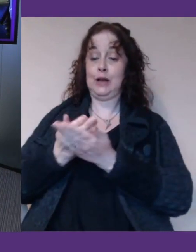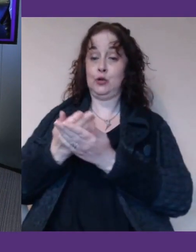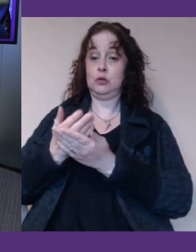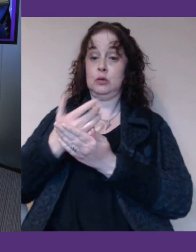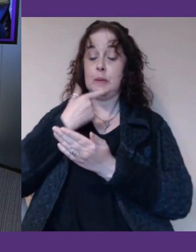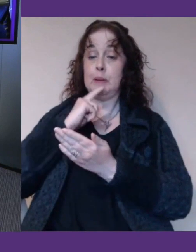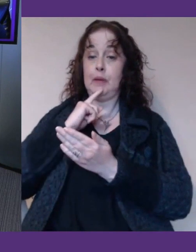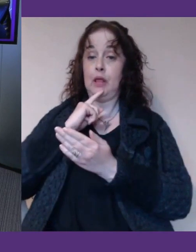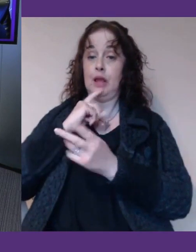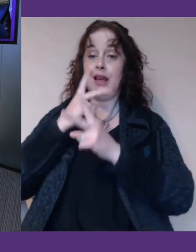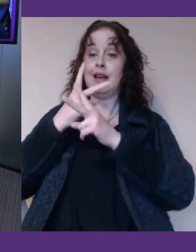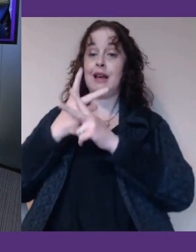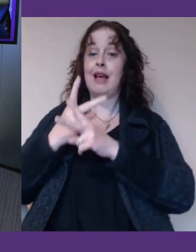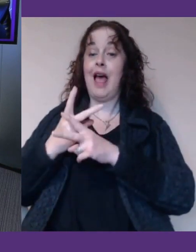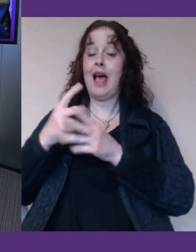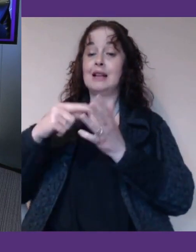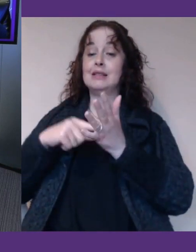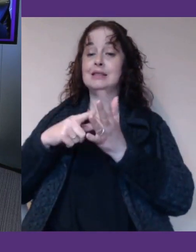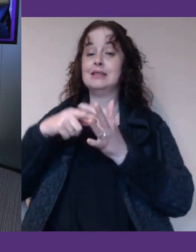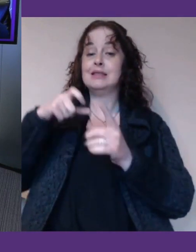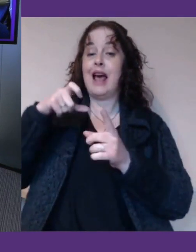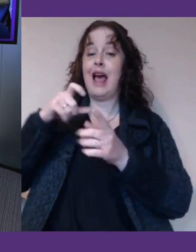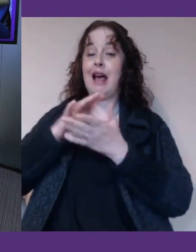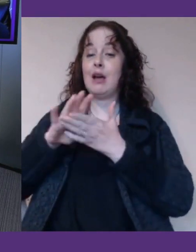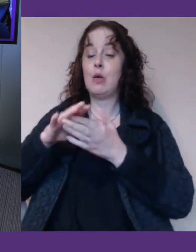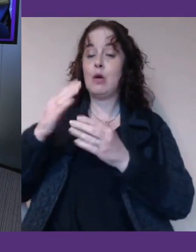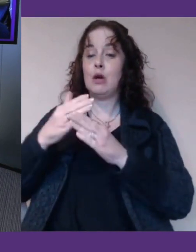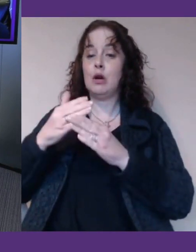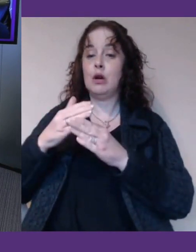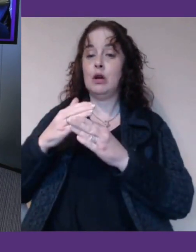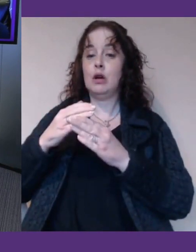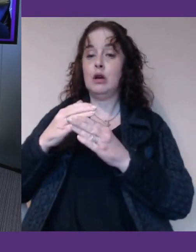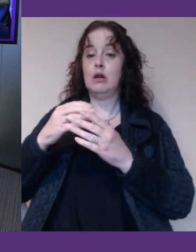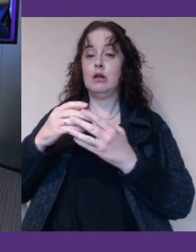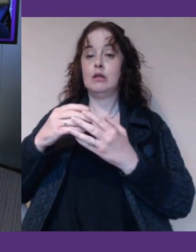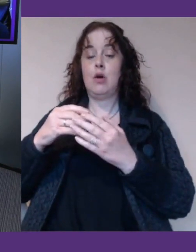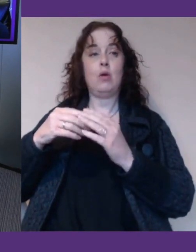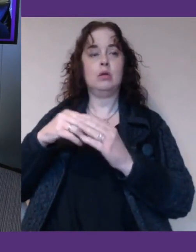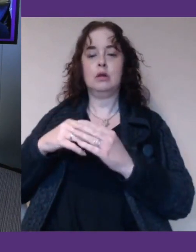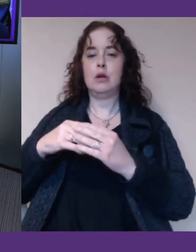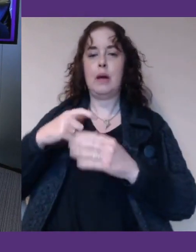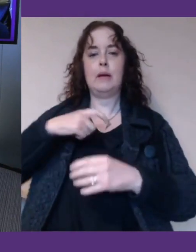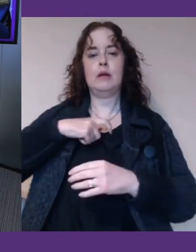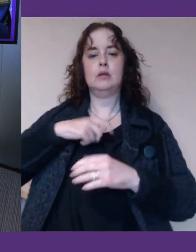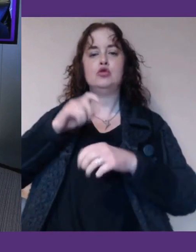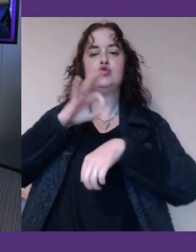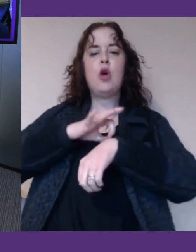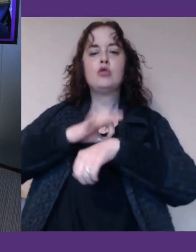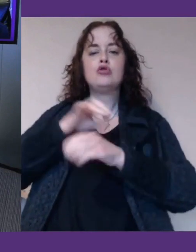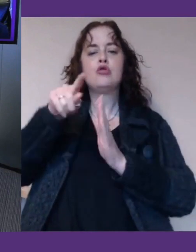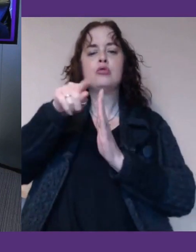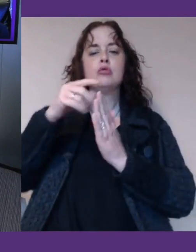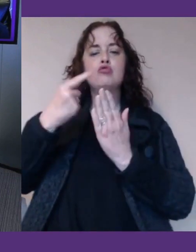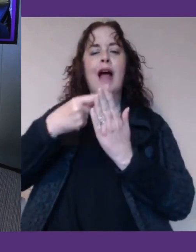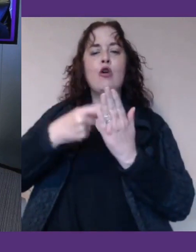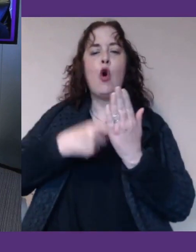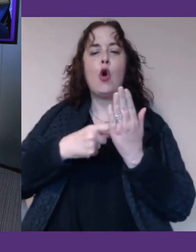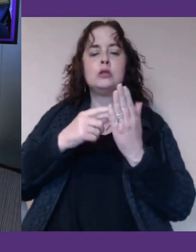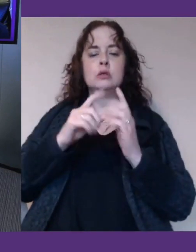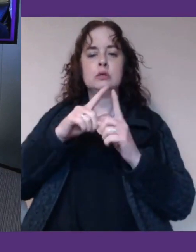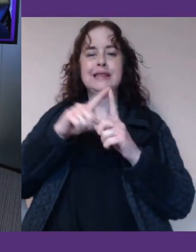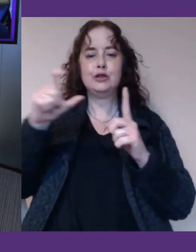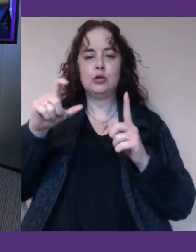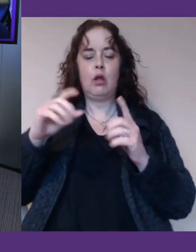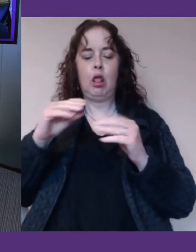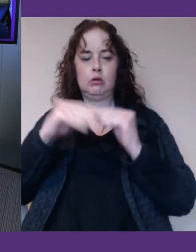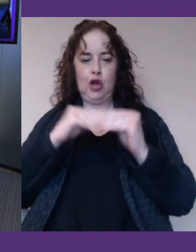world, they're doing really amazing things, digitising care records and so on and so on. But very often, as Clive has pointed out, the assumption is